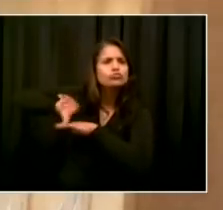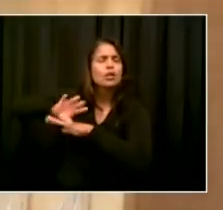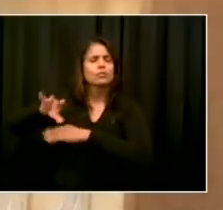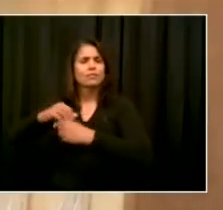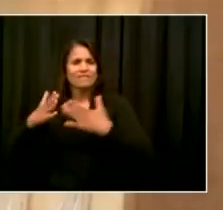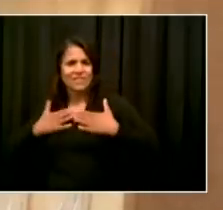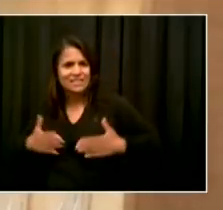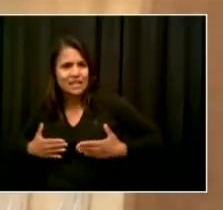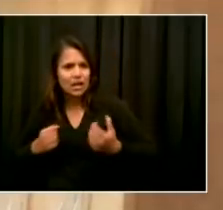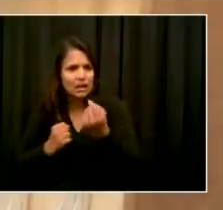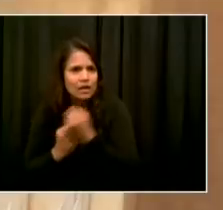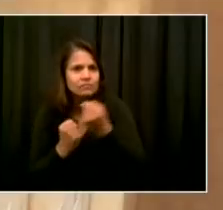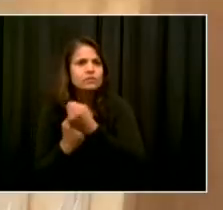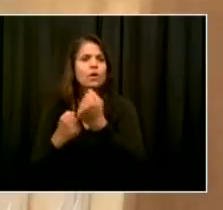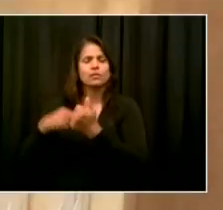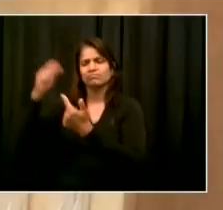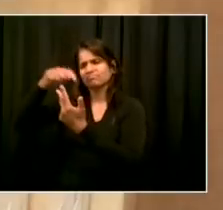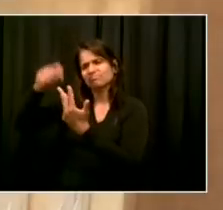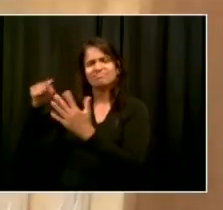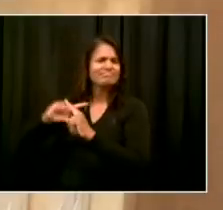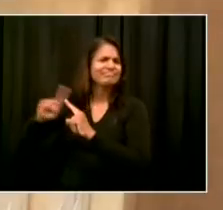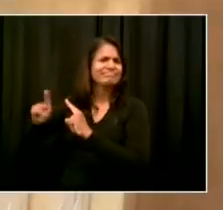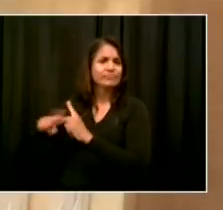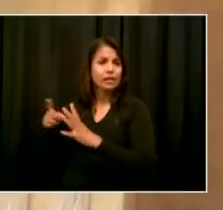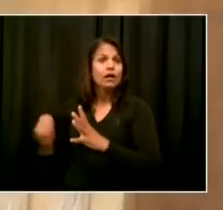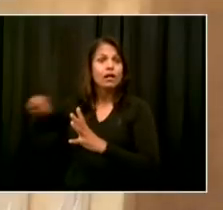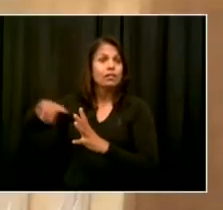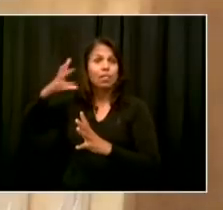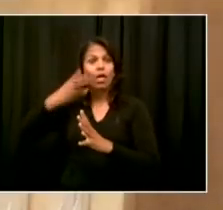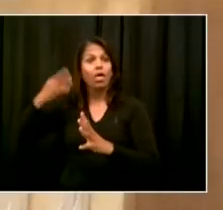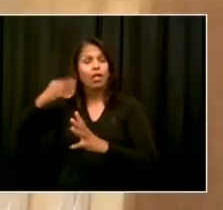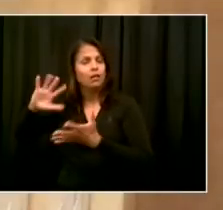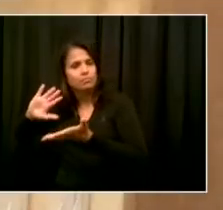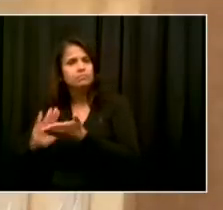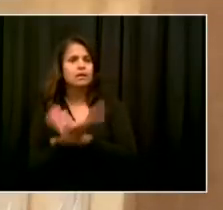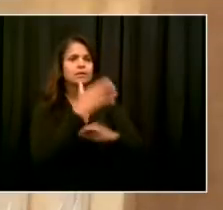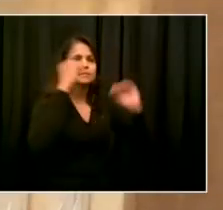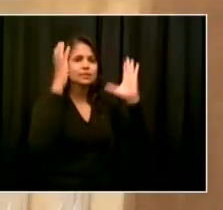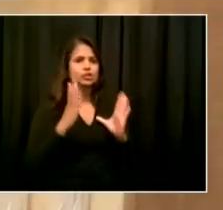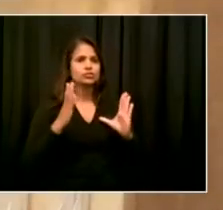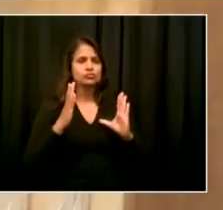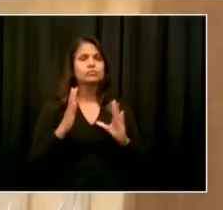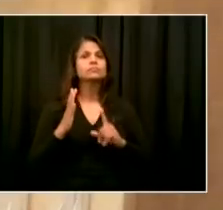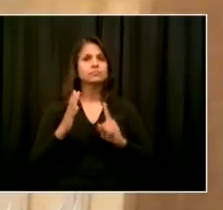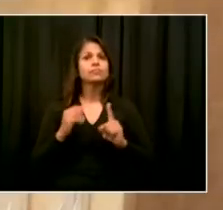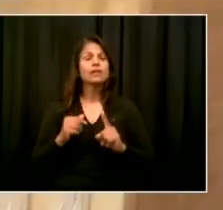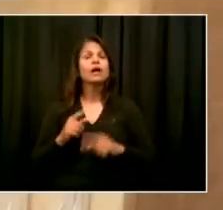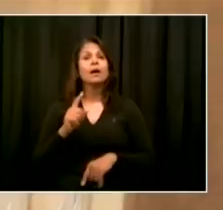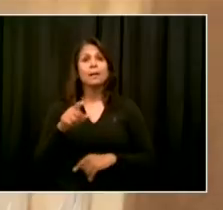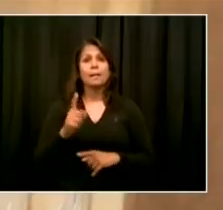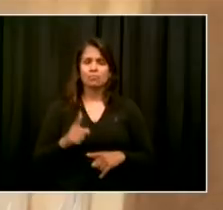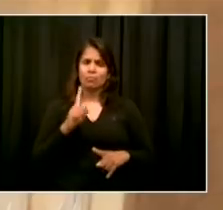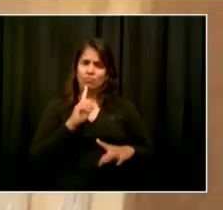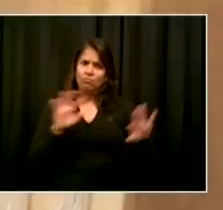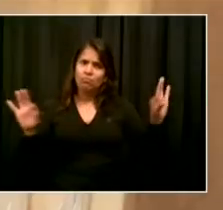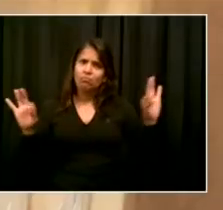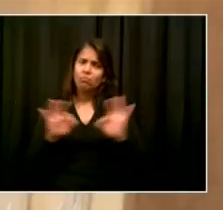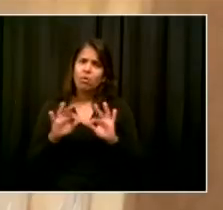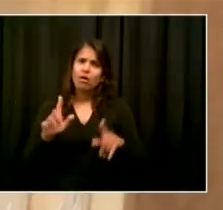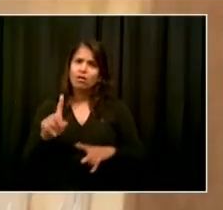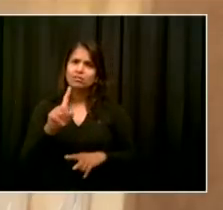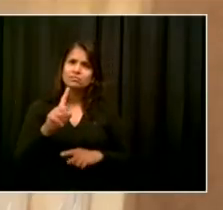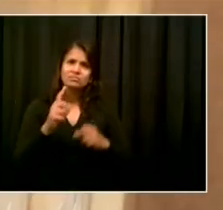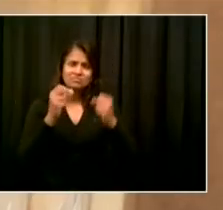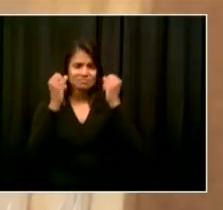priority is having a safe, organized, in-person learning experience for our students who we know need it.